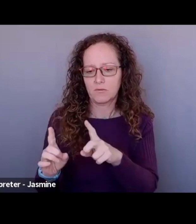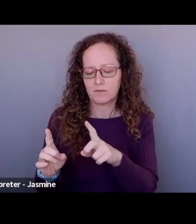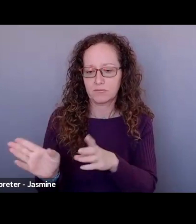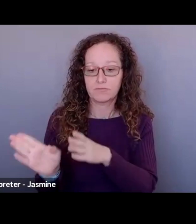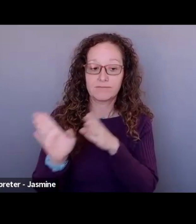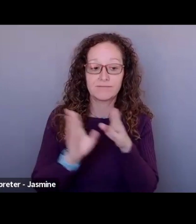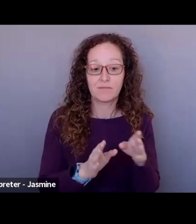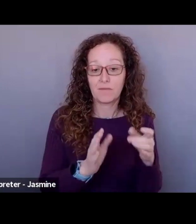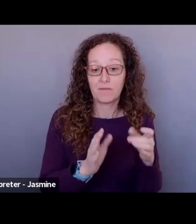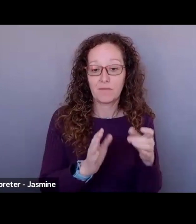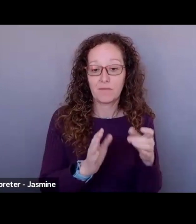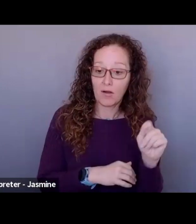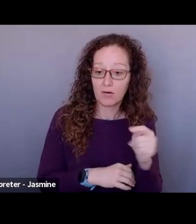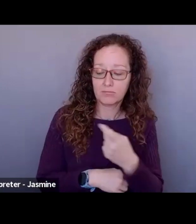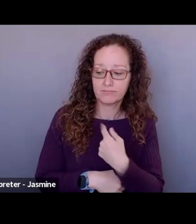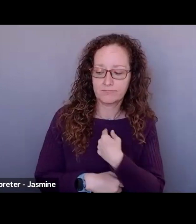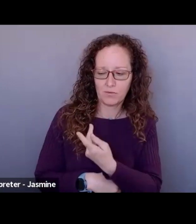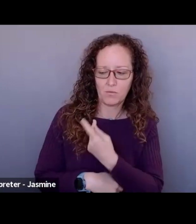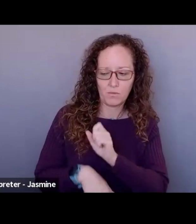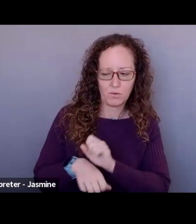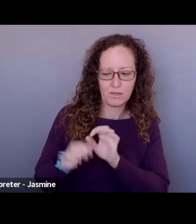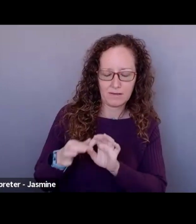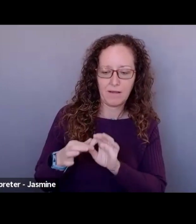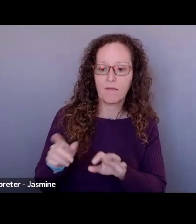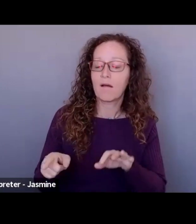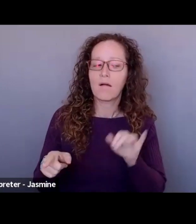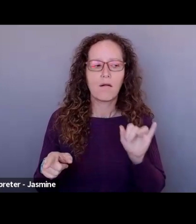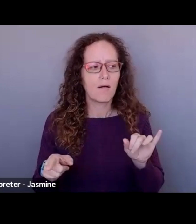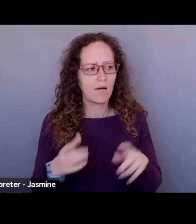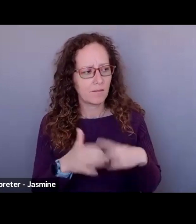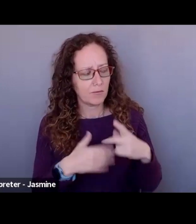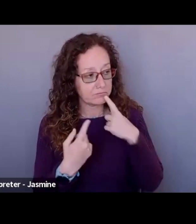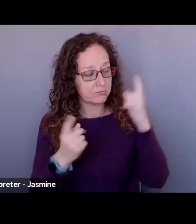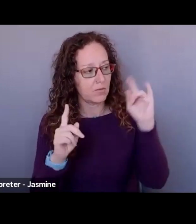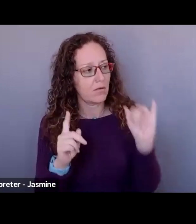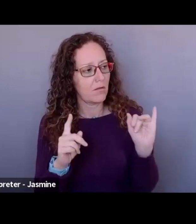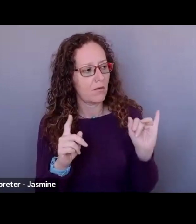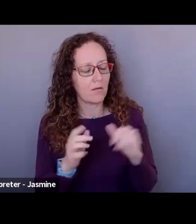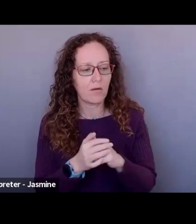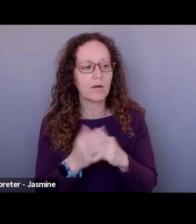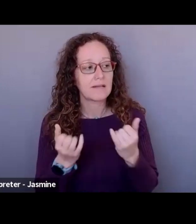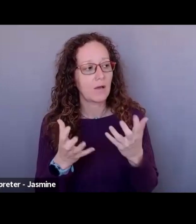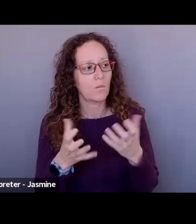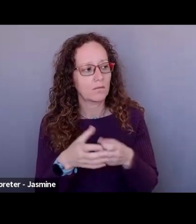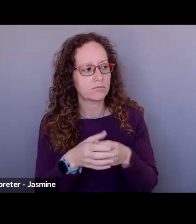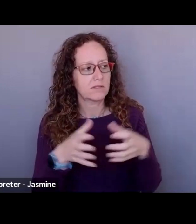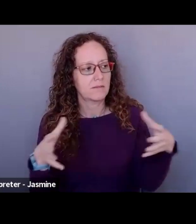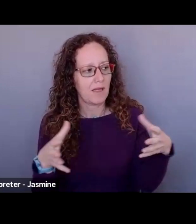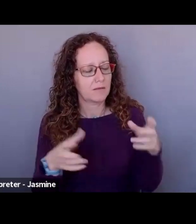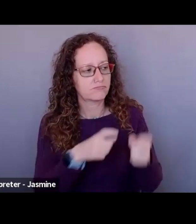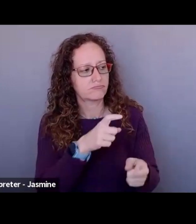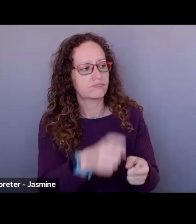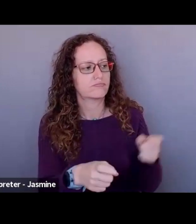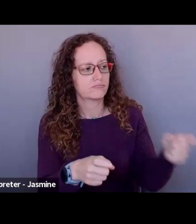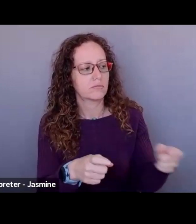they have been working with me and they found that the programs have been successful and so they're looking to expand and sort of get more funding for them to